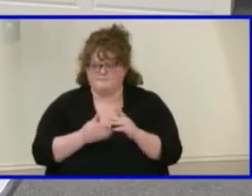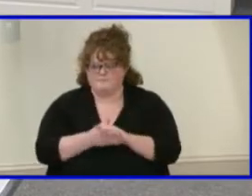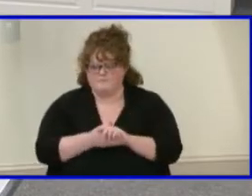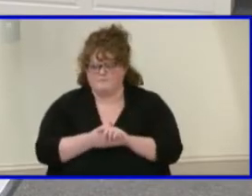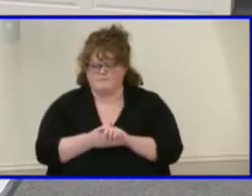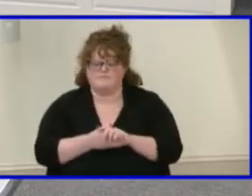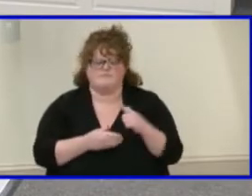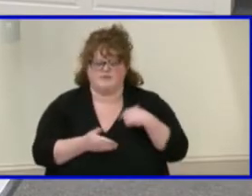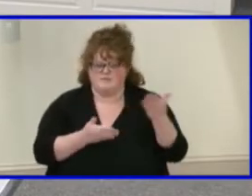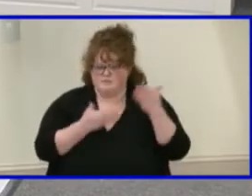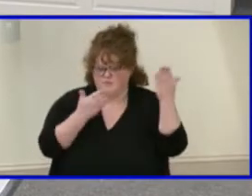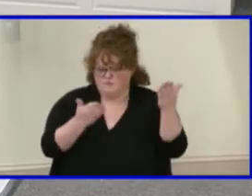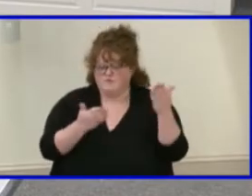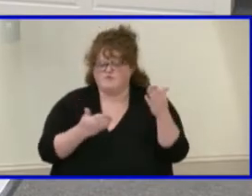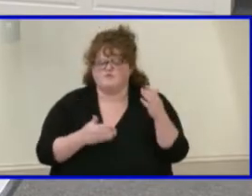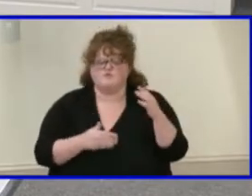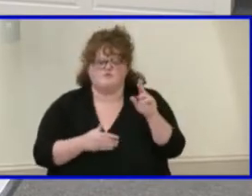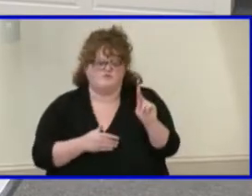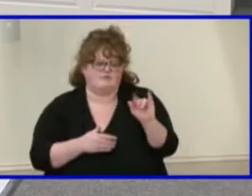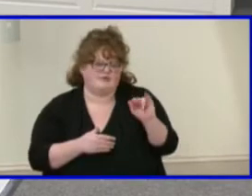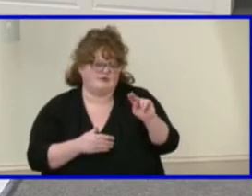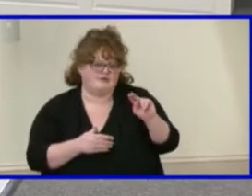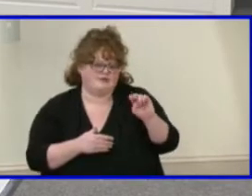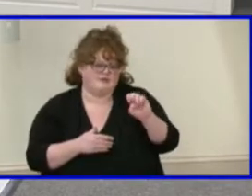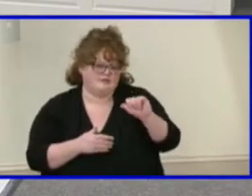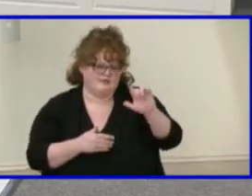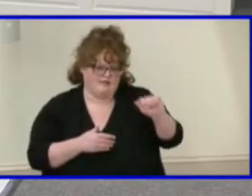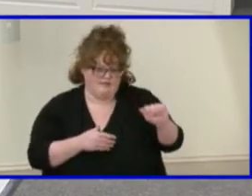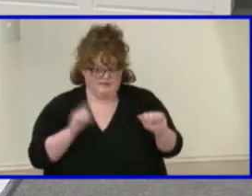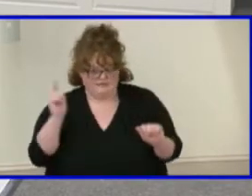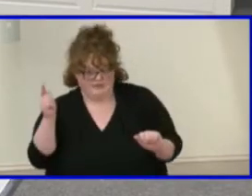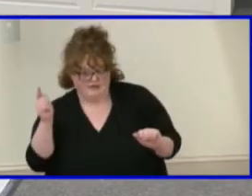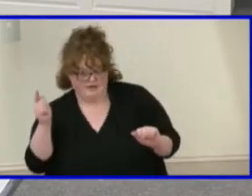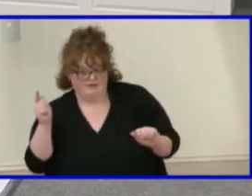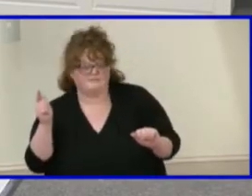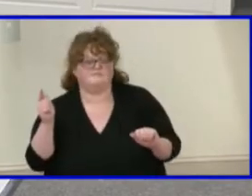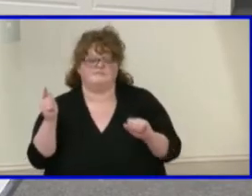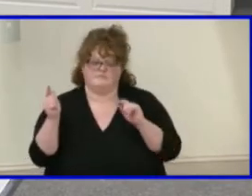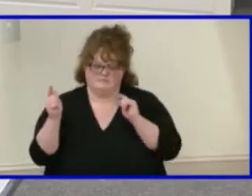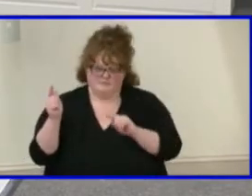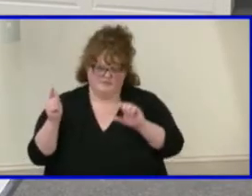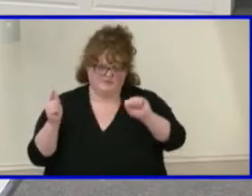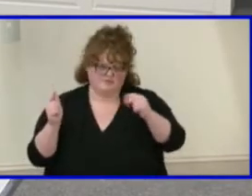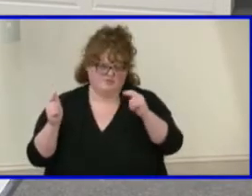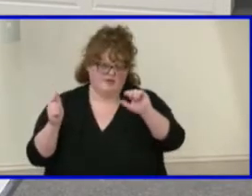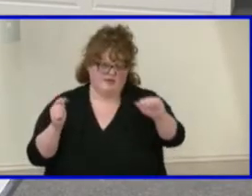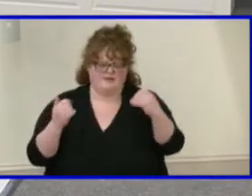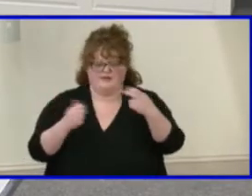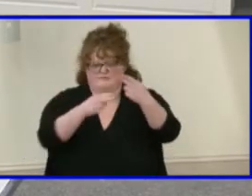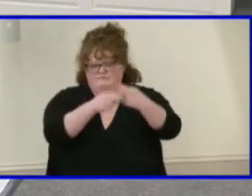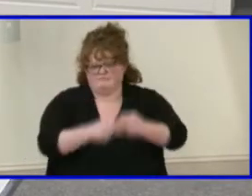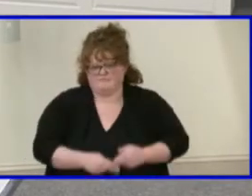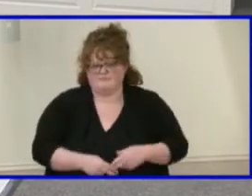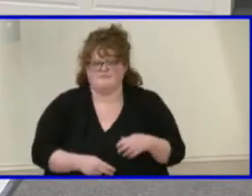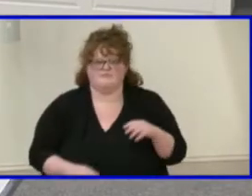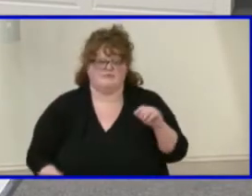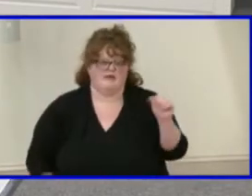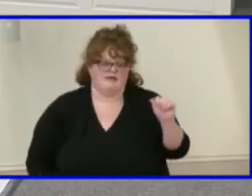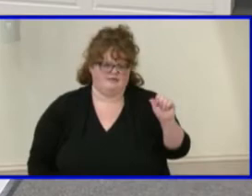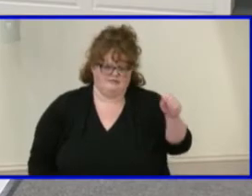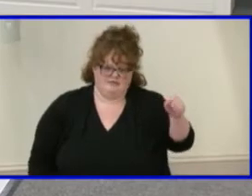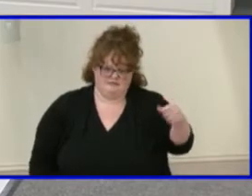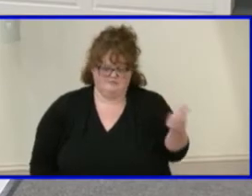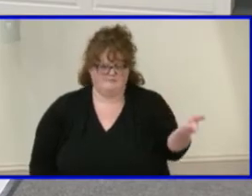So moved. Been moved by Mrs. Kinsella. Is there a second? Second. Seconded by Mrs. Shea. Roll call vote. Ms. Atkins. Aye.